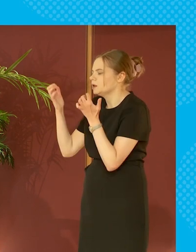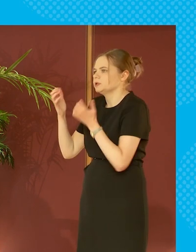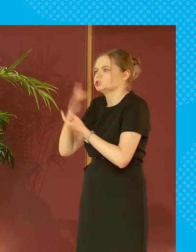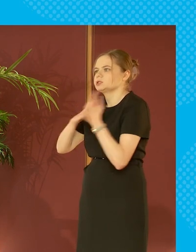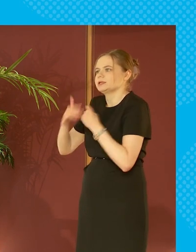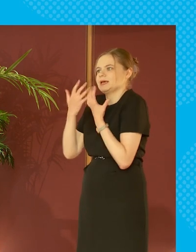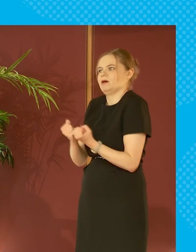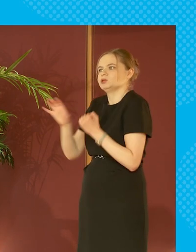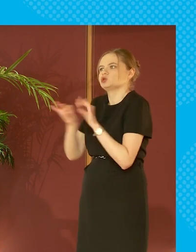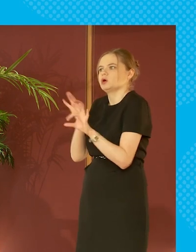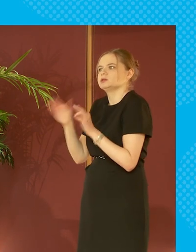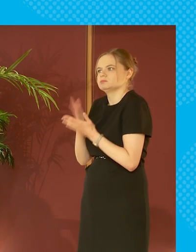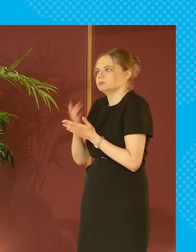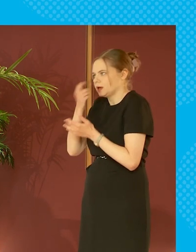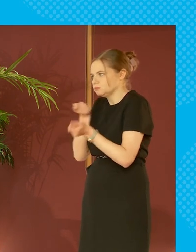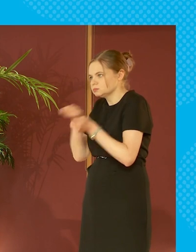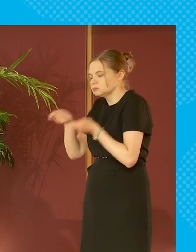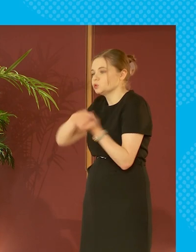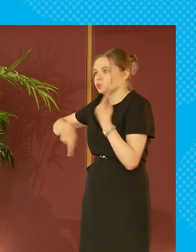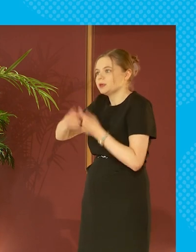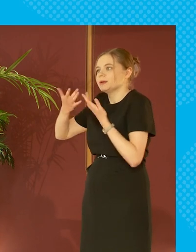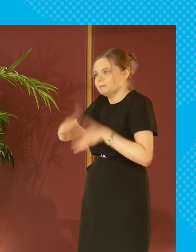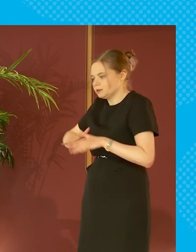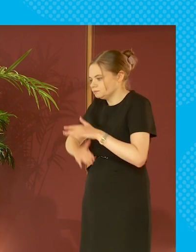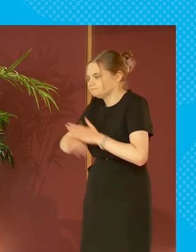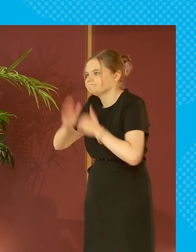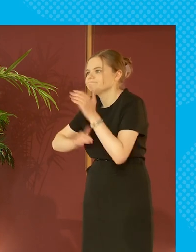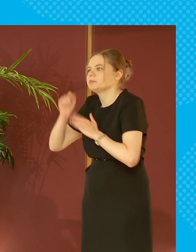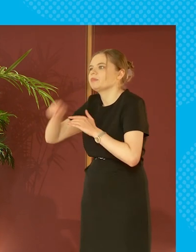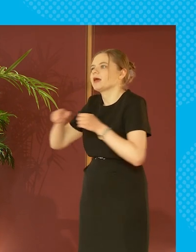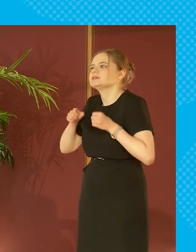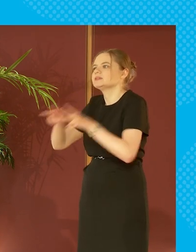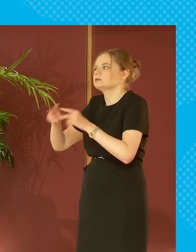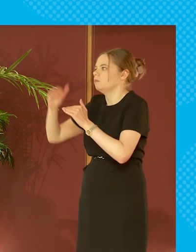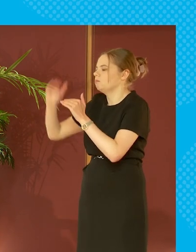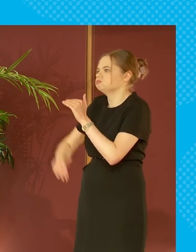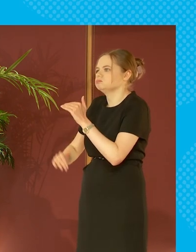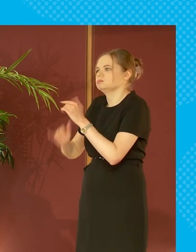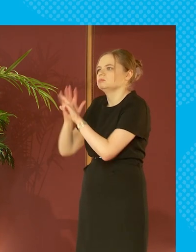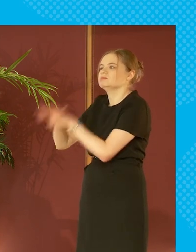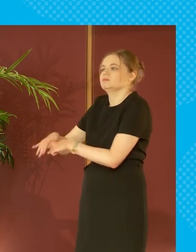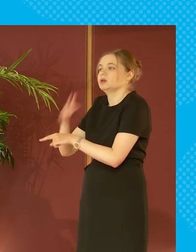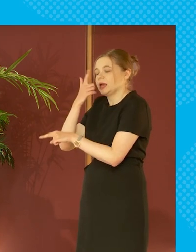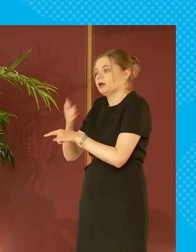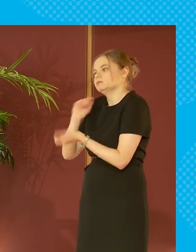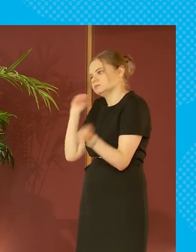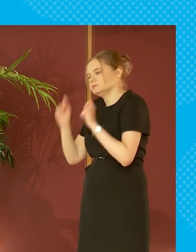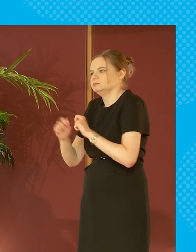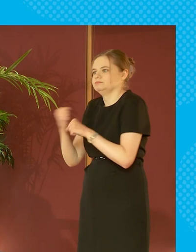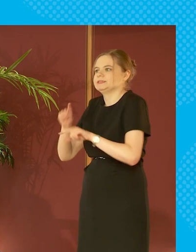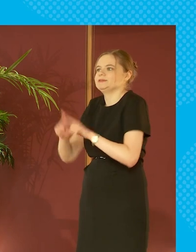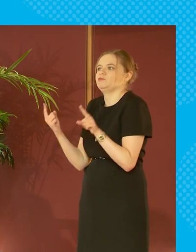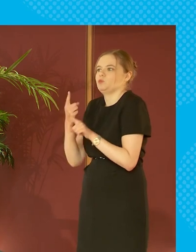parliaments as society we have built the system which creates a level of poverty that we have today we can build a different one no